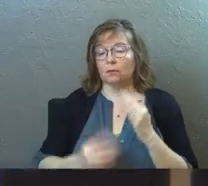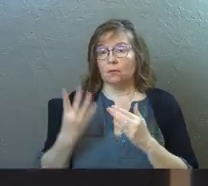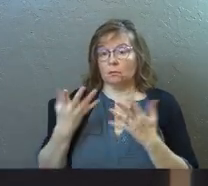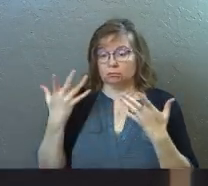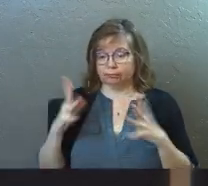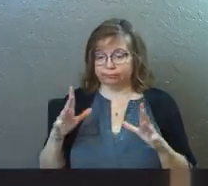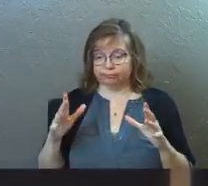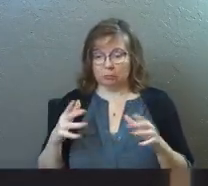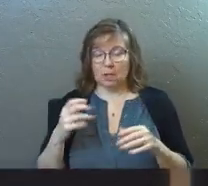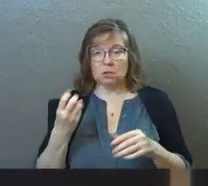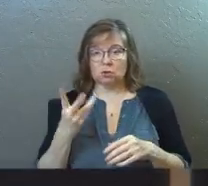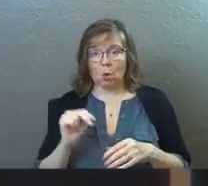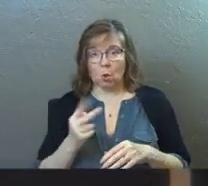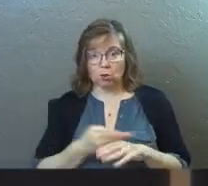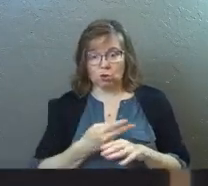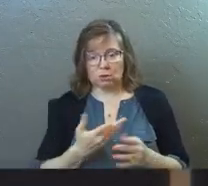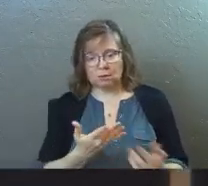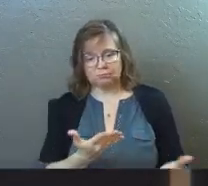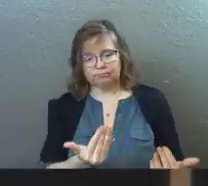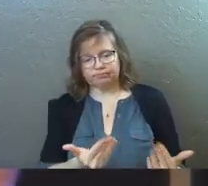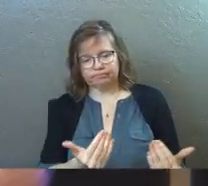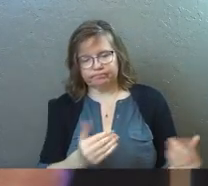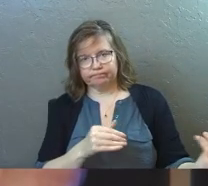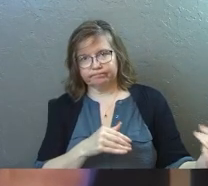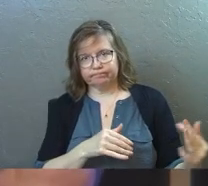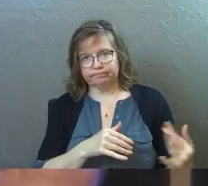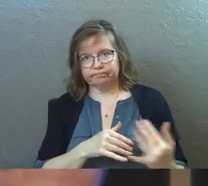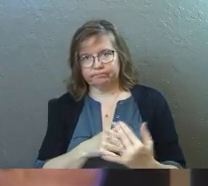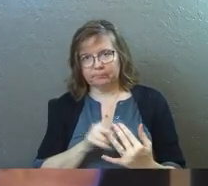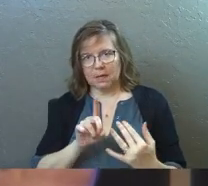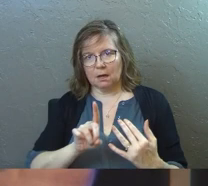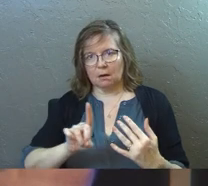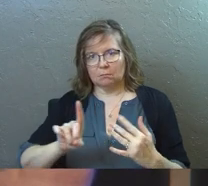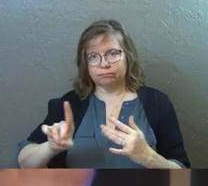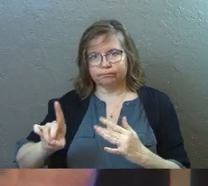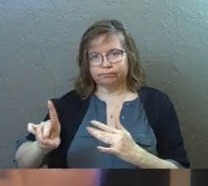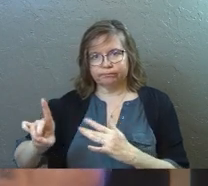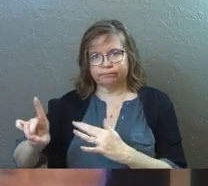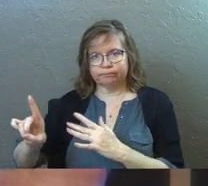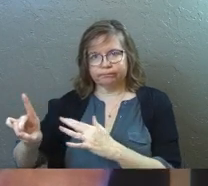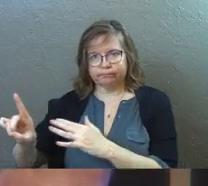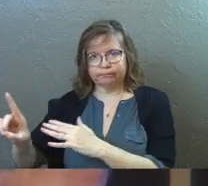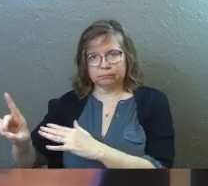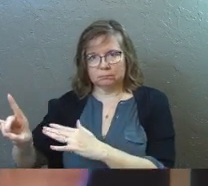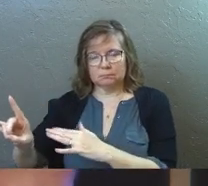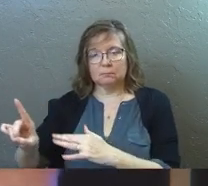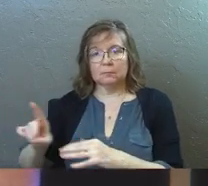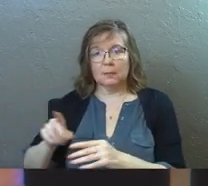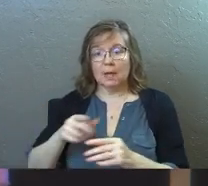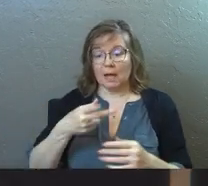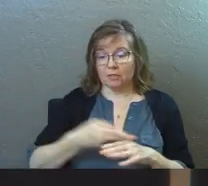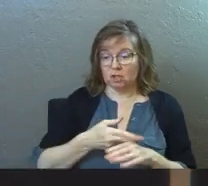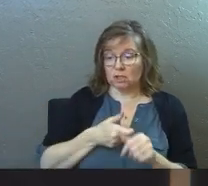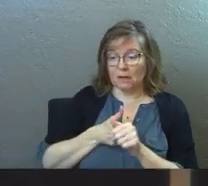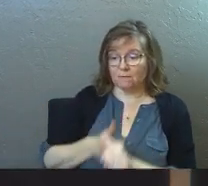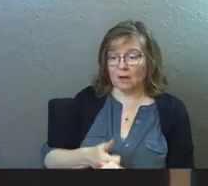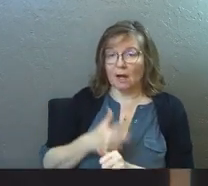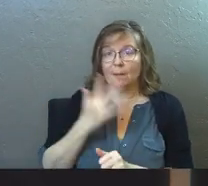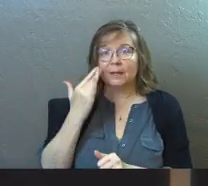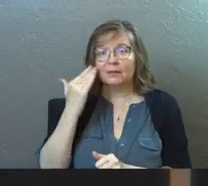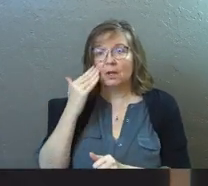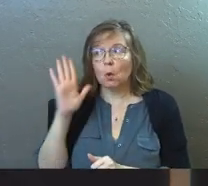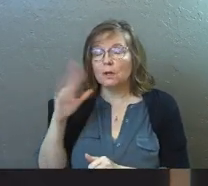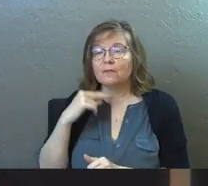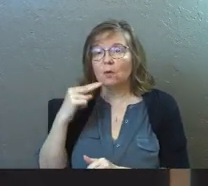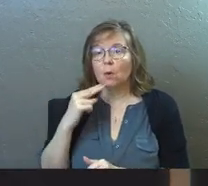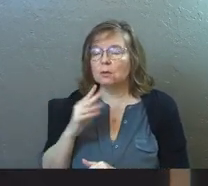after he has gathered his own flock, he walks ahead of them. This is the good shepherd. He walks ahead of them and they follow because they know